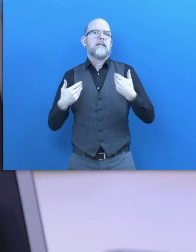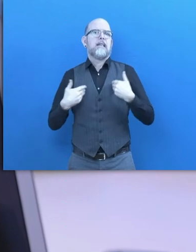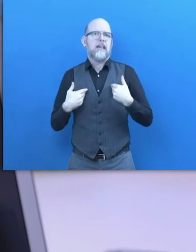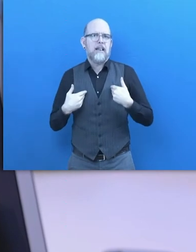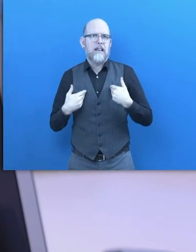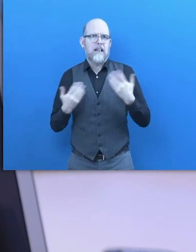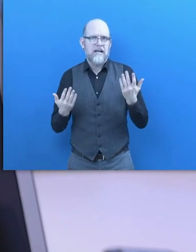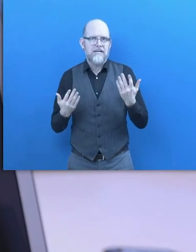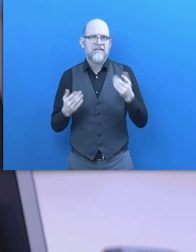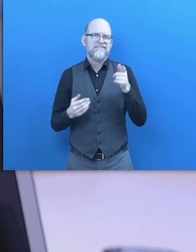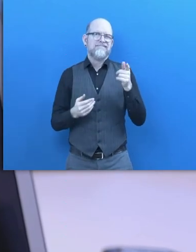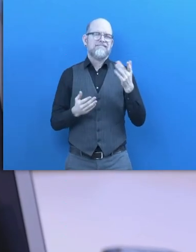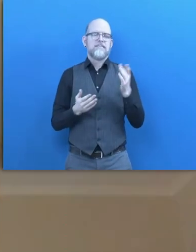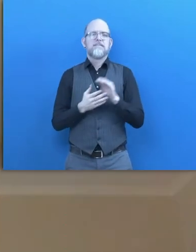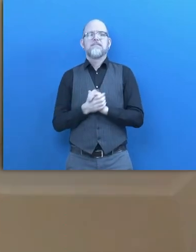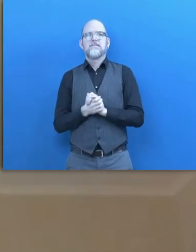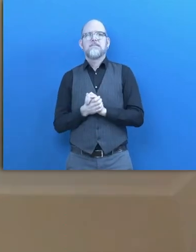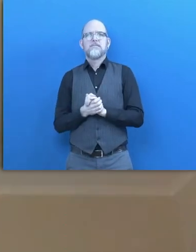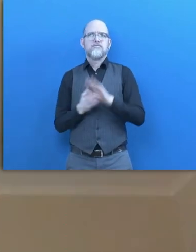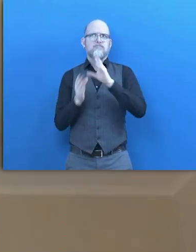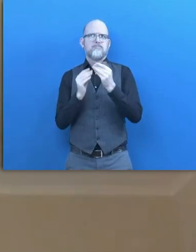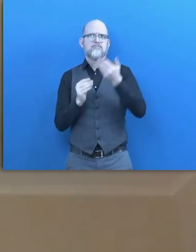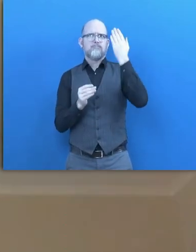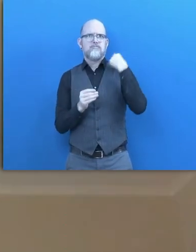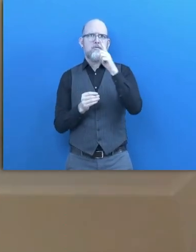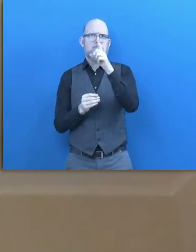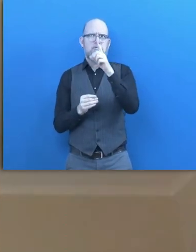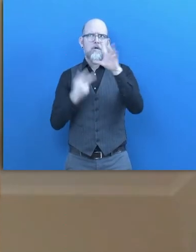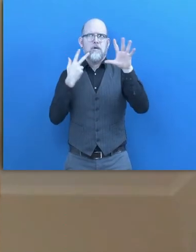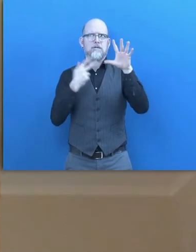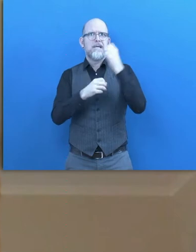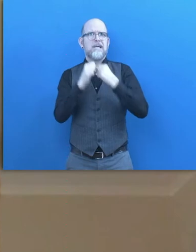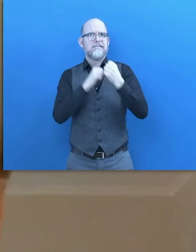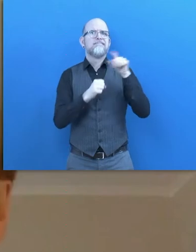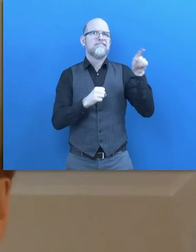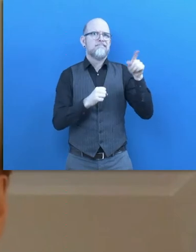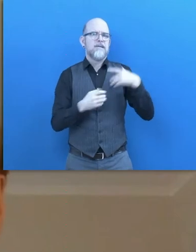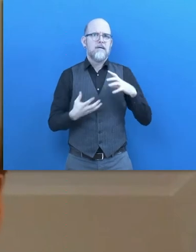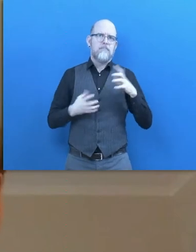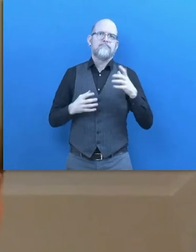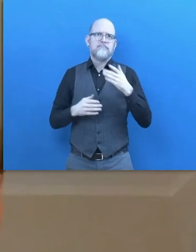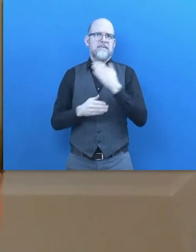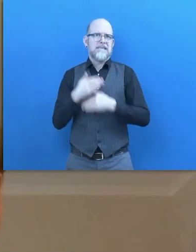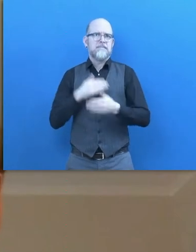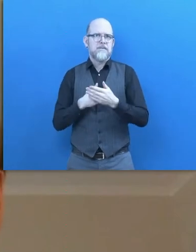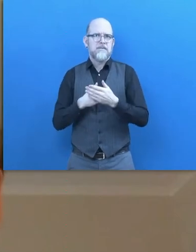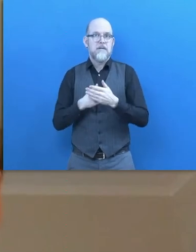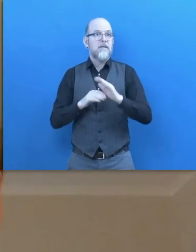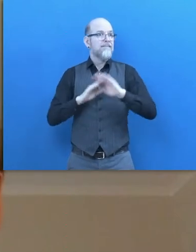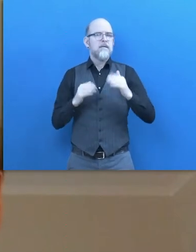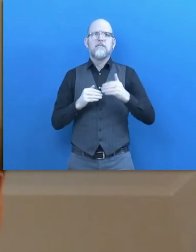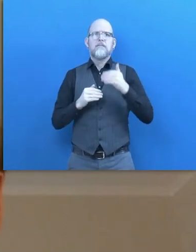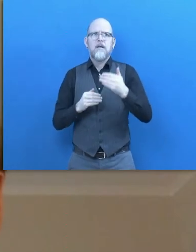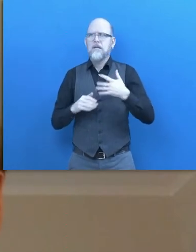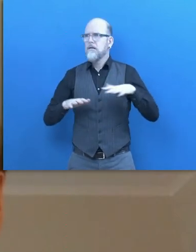And that happened to me some 18 years ago. And as soon as I was able, after the